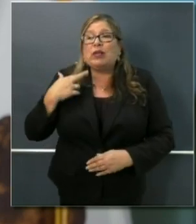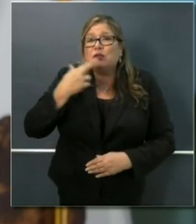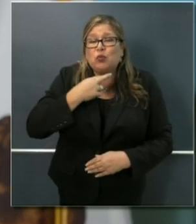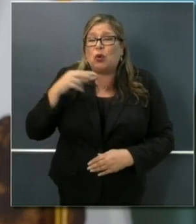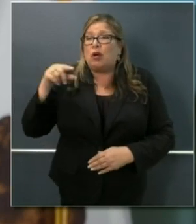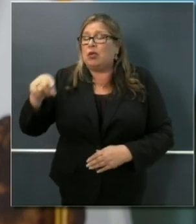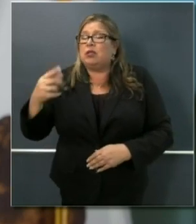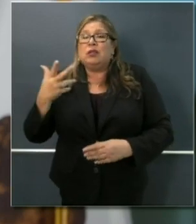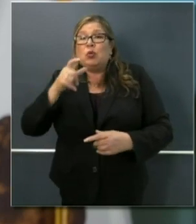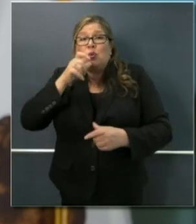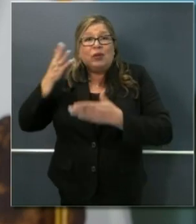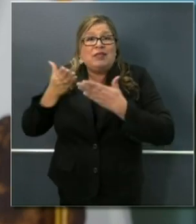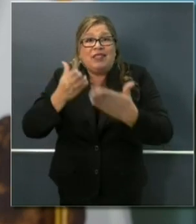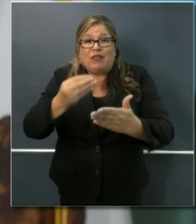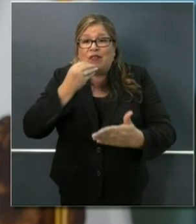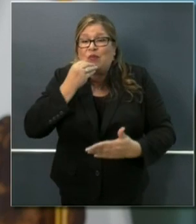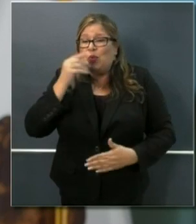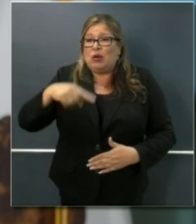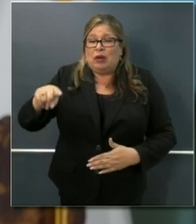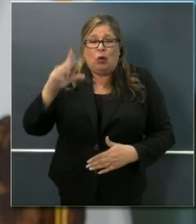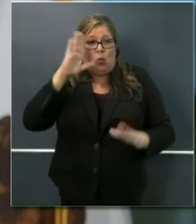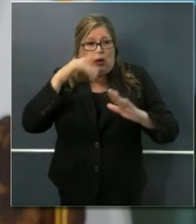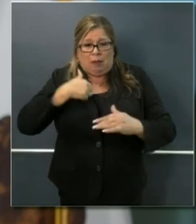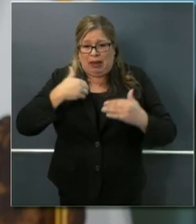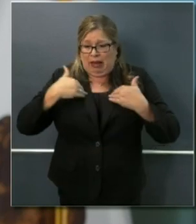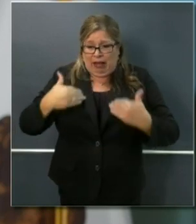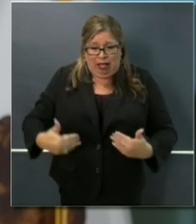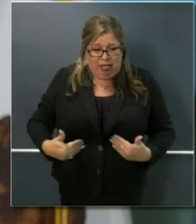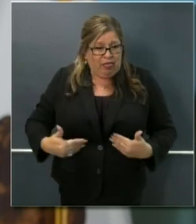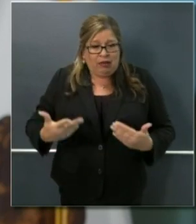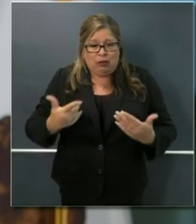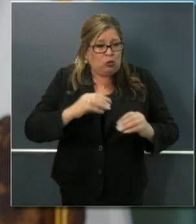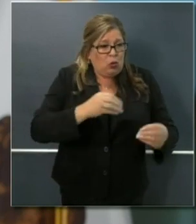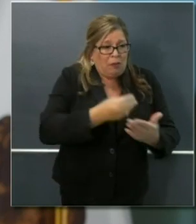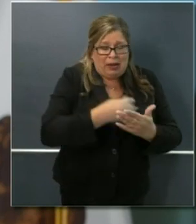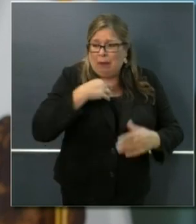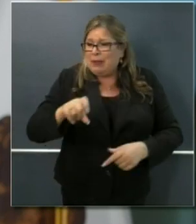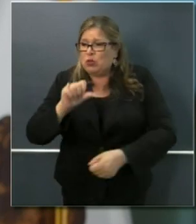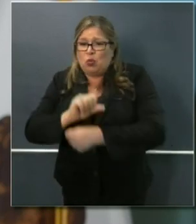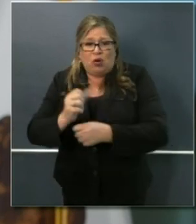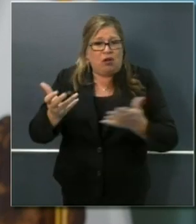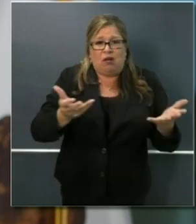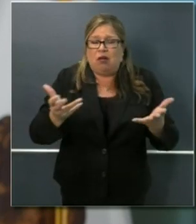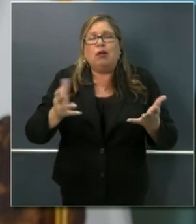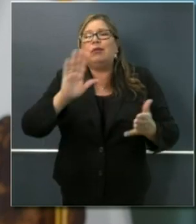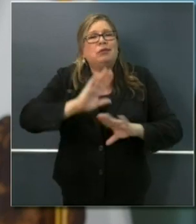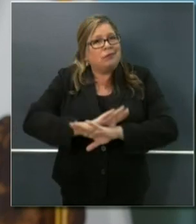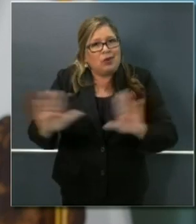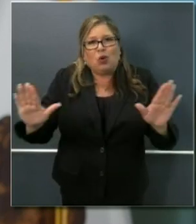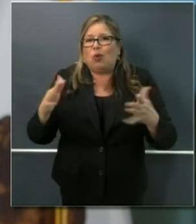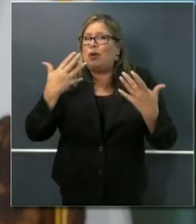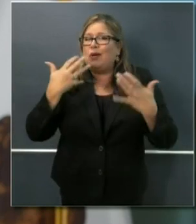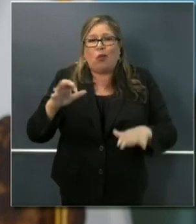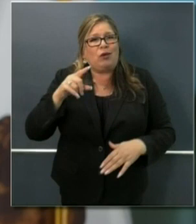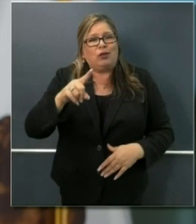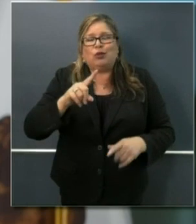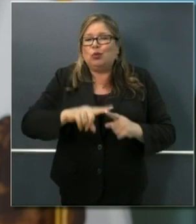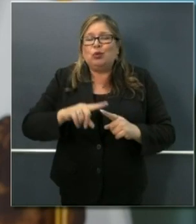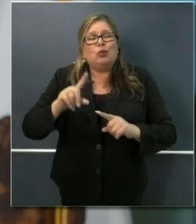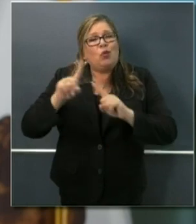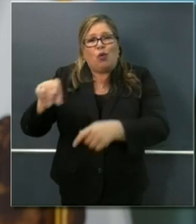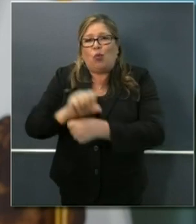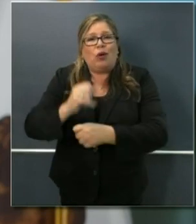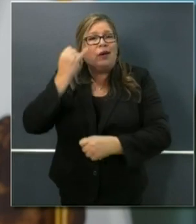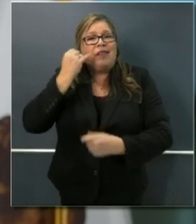own health. We don't want you going to work if you're sick, and we want to make sure that you know that if you're sick, it's okay